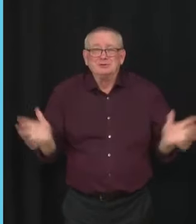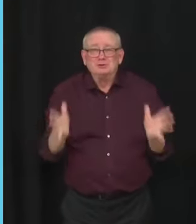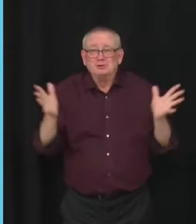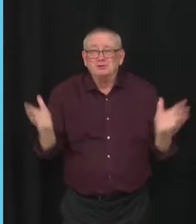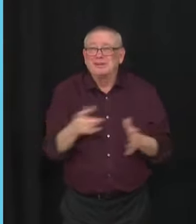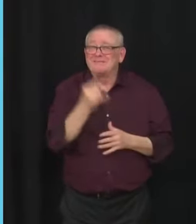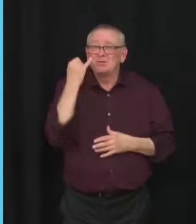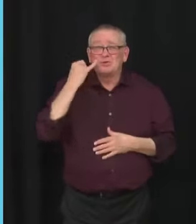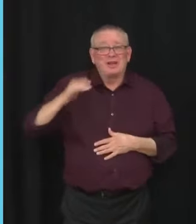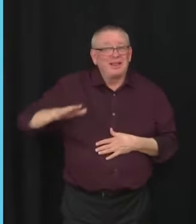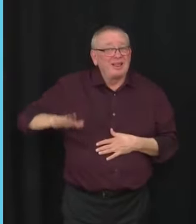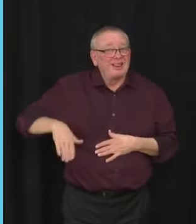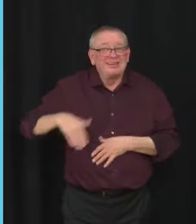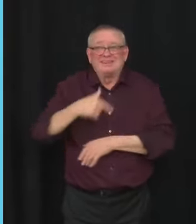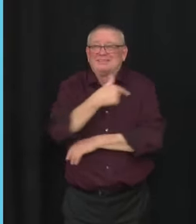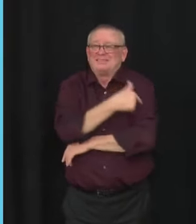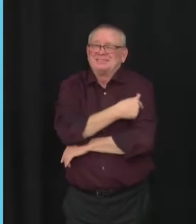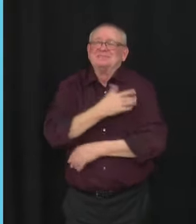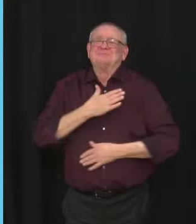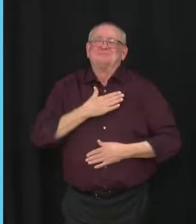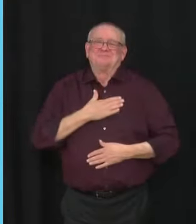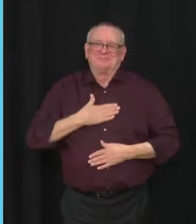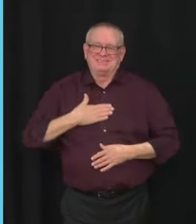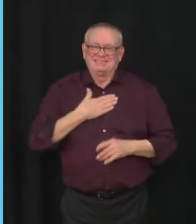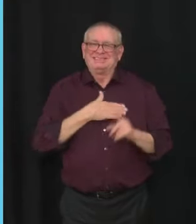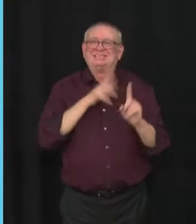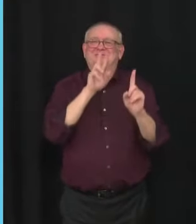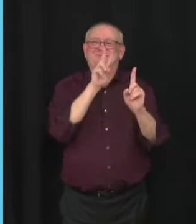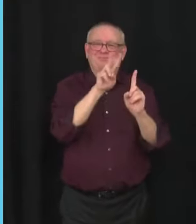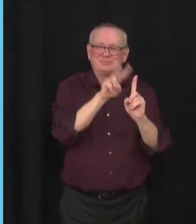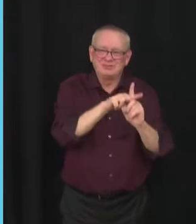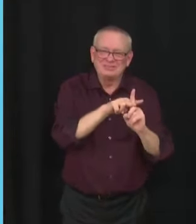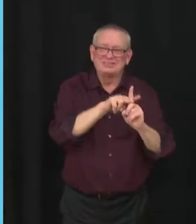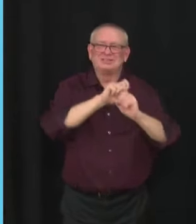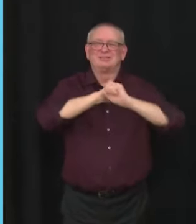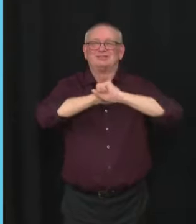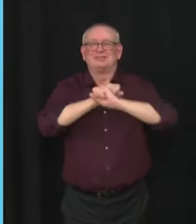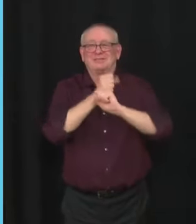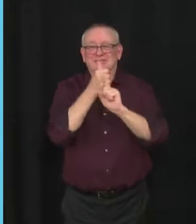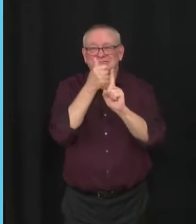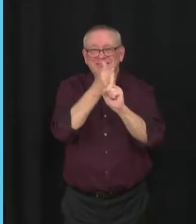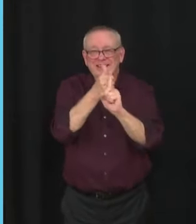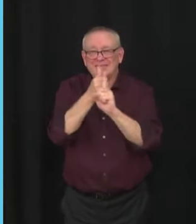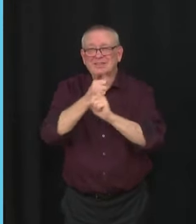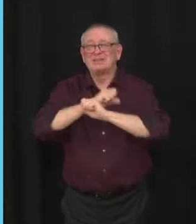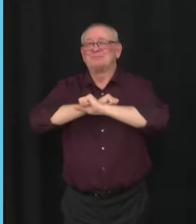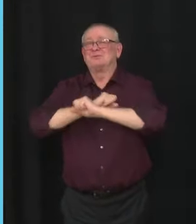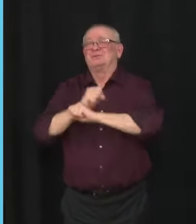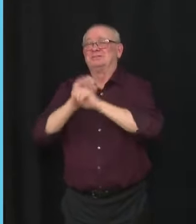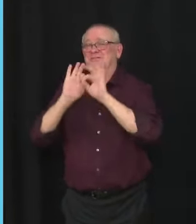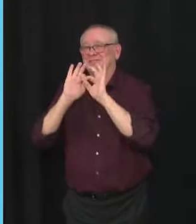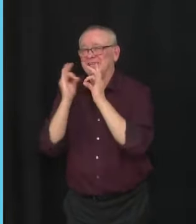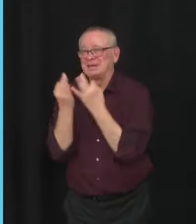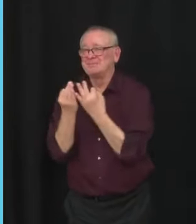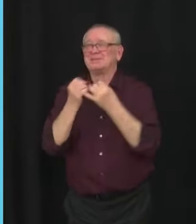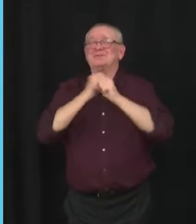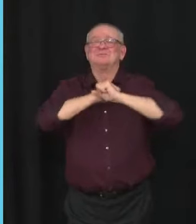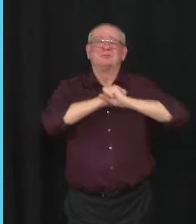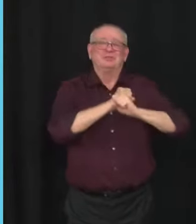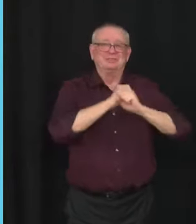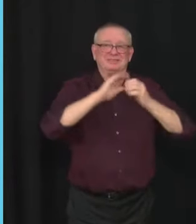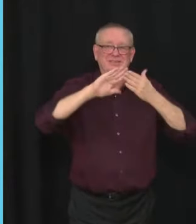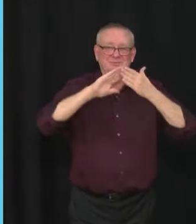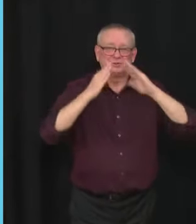vaccinated, please do so today to help protect you, your loved ones and your community. Thank you and we're happy to take